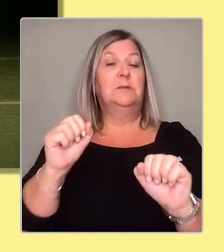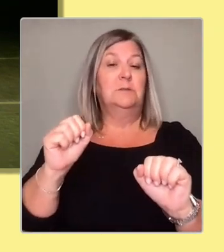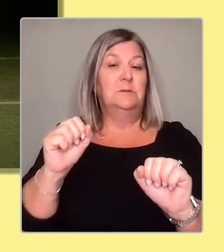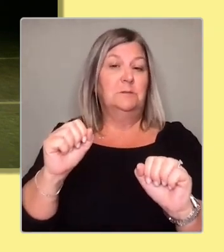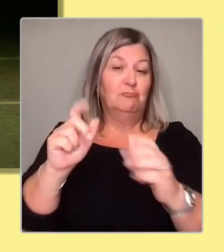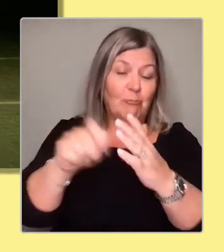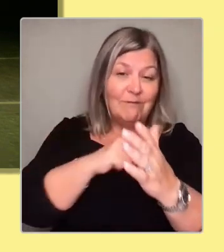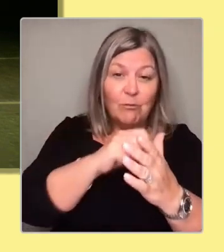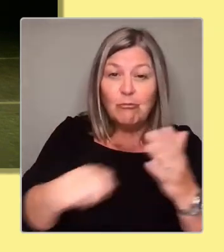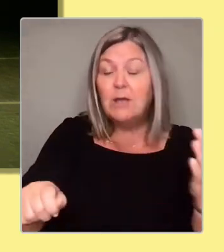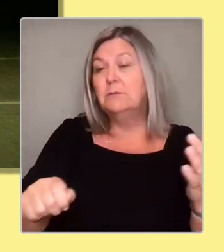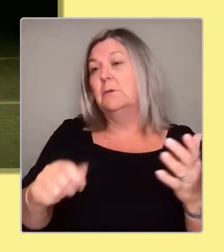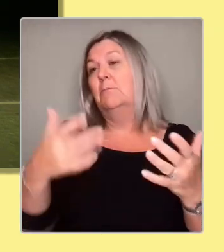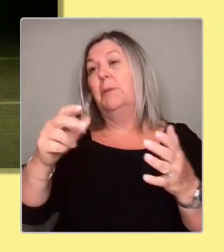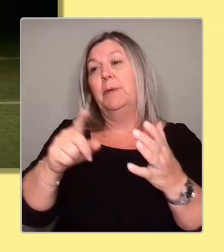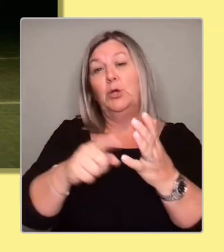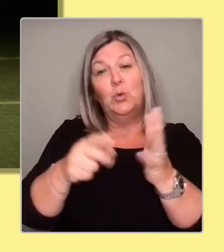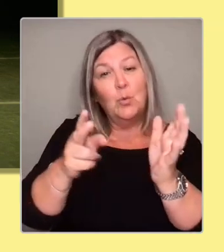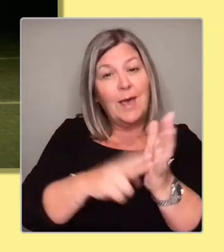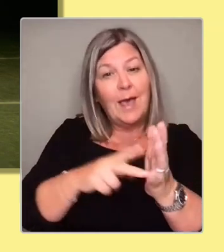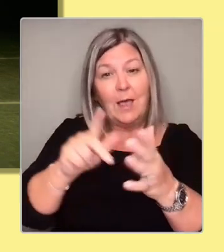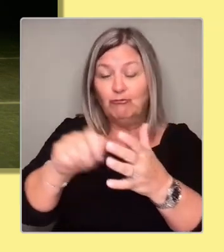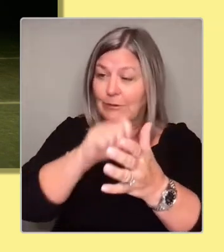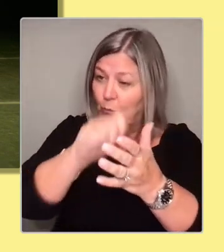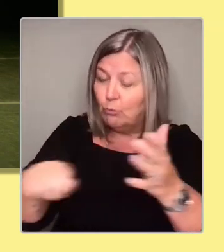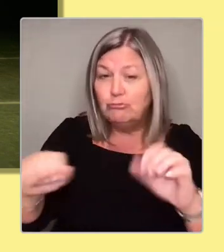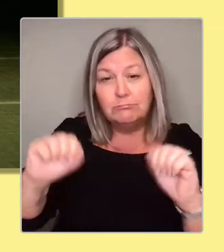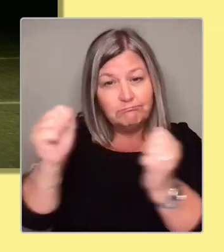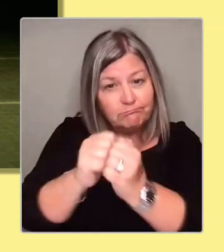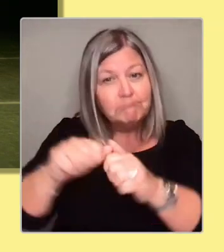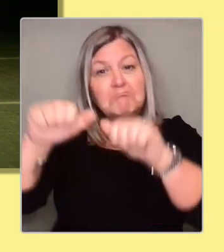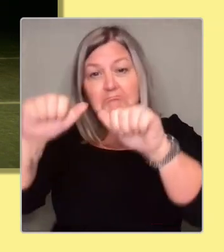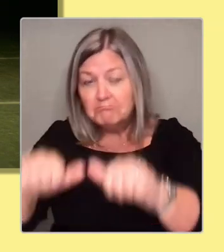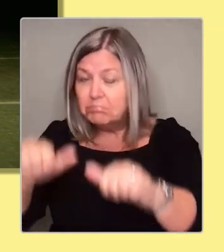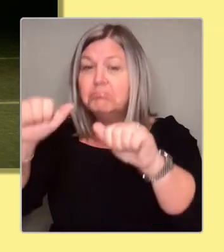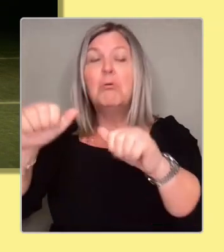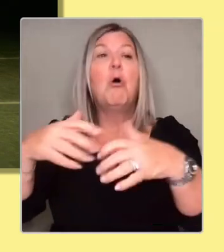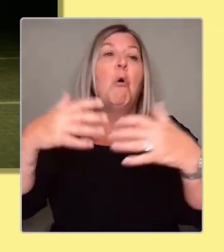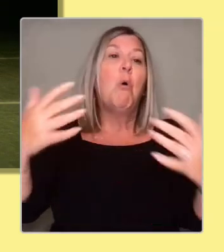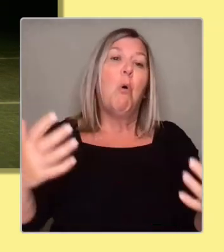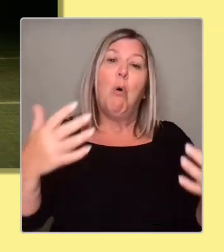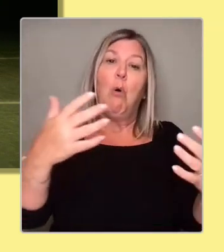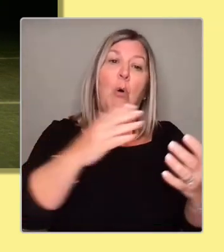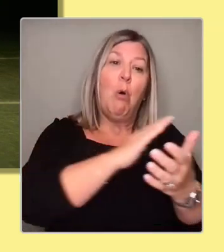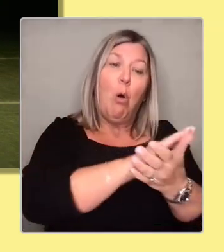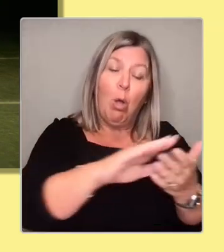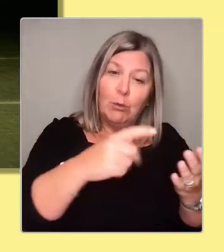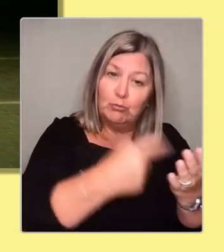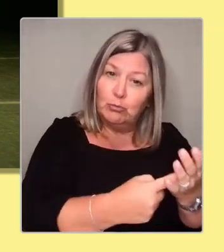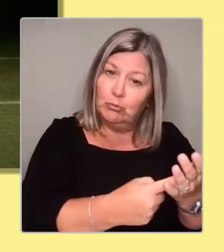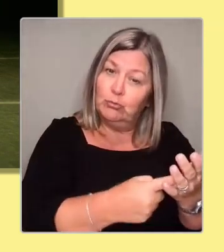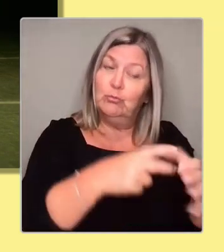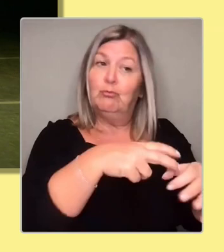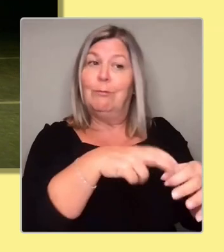a resolution at Holyrood about withdrawing from the Act of Union. Just something a little bit more radical.